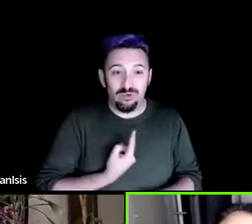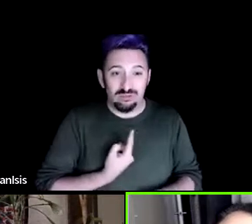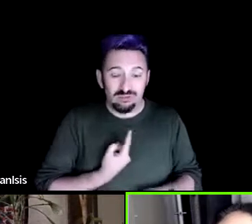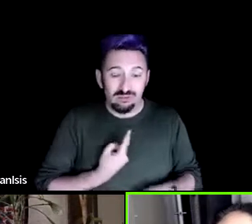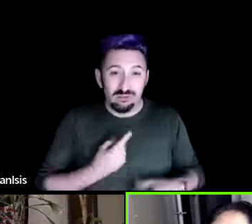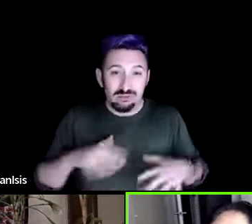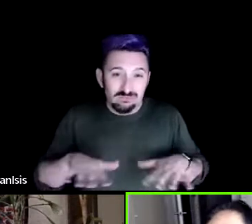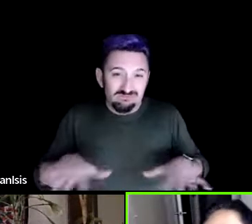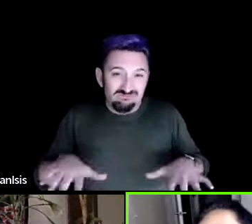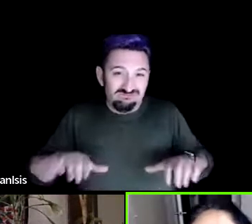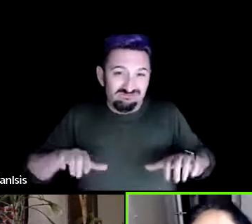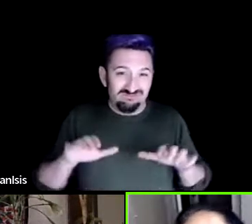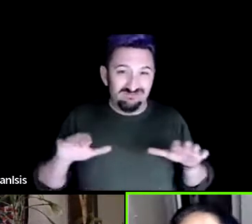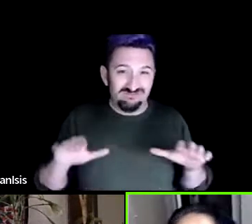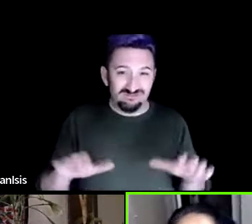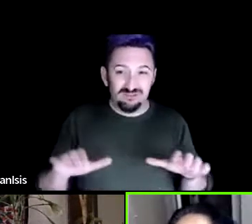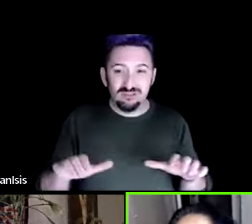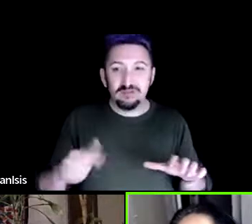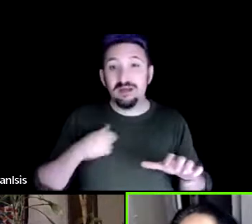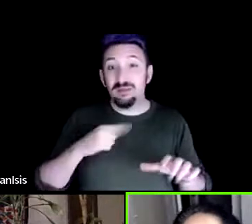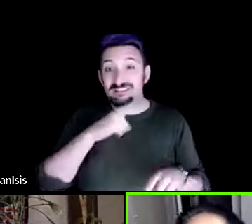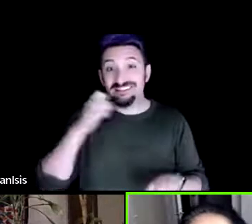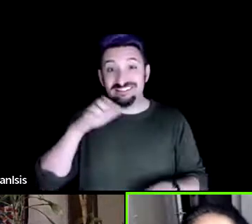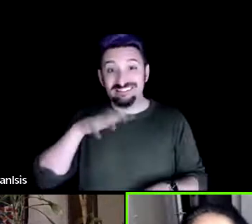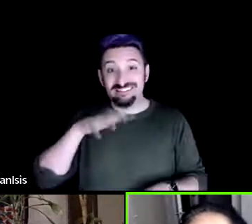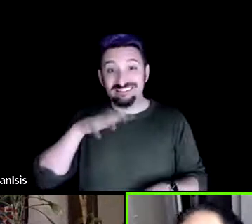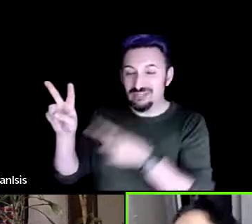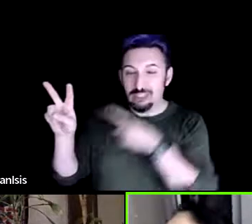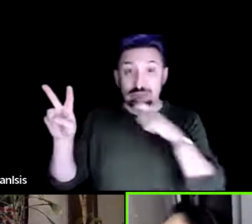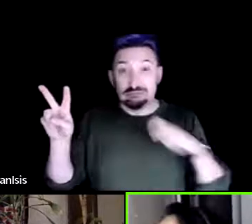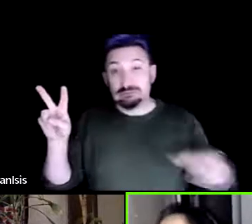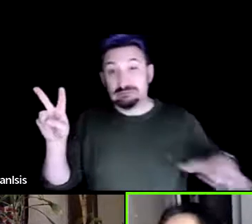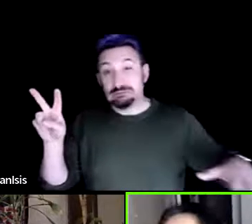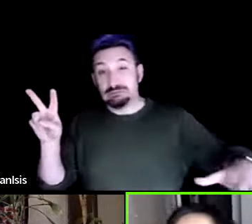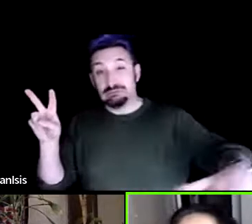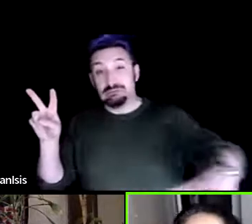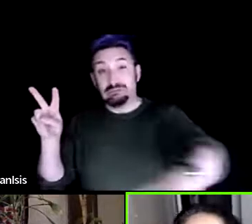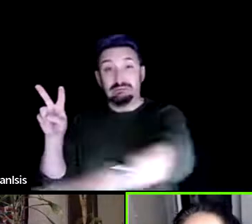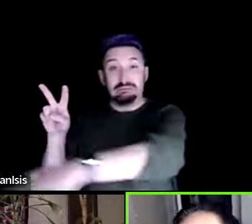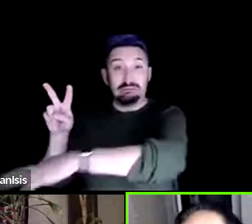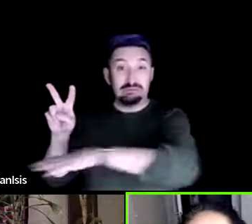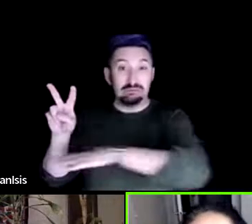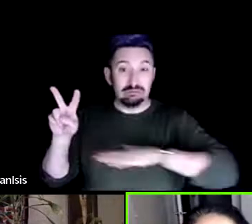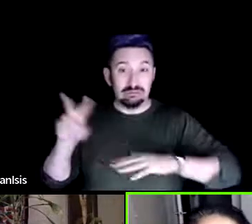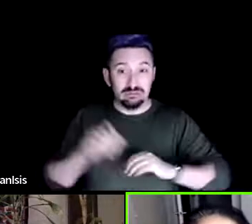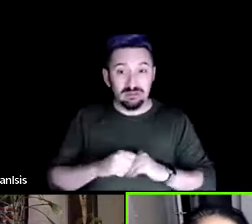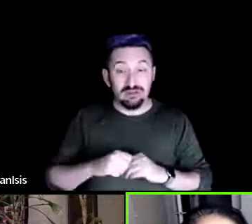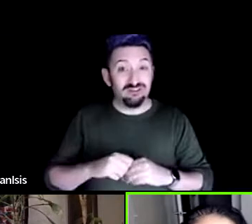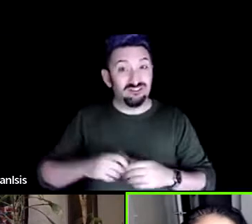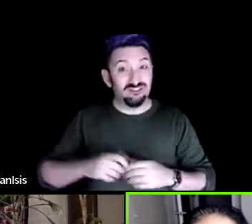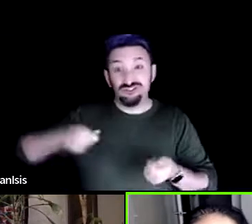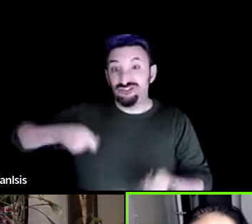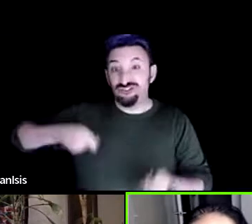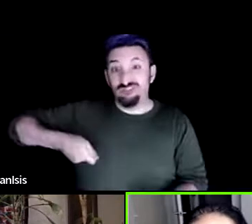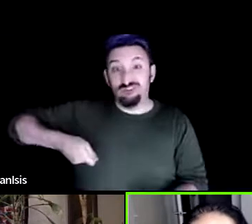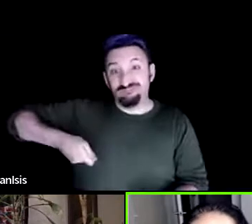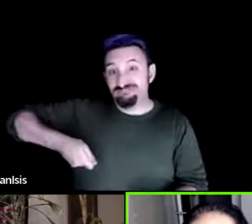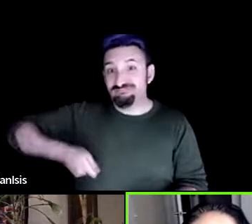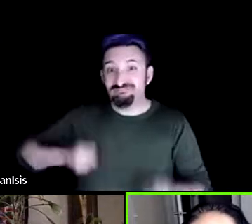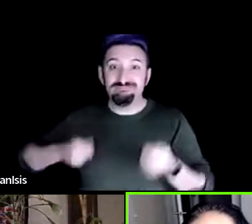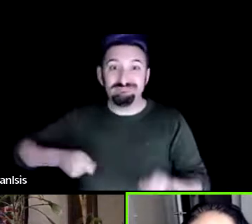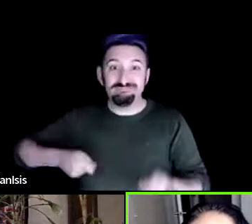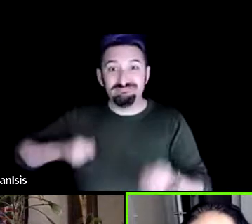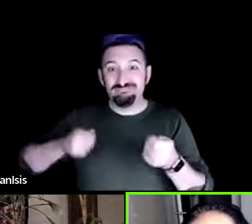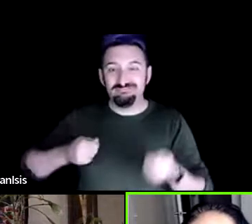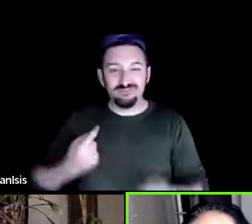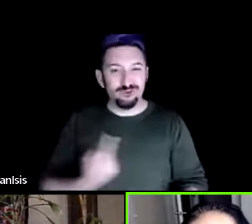of nowhere in the dirt like i'm standing here with my shovel and no one showed up to my meeting and nothing good is ever gonna happen and i think